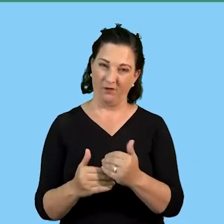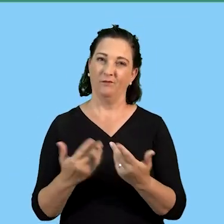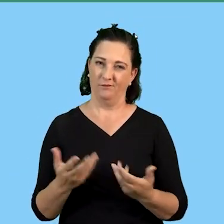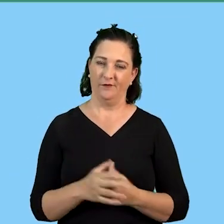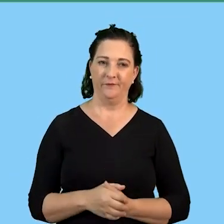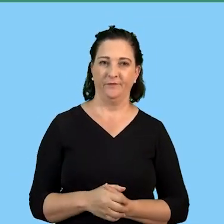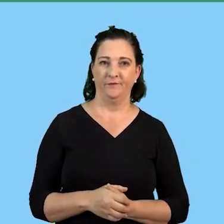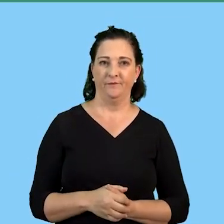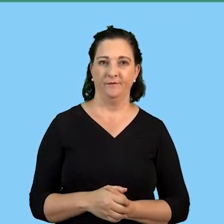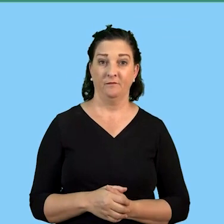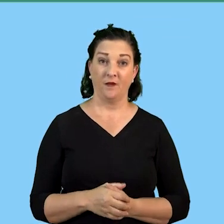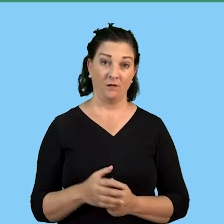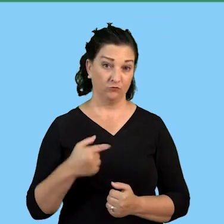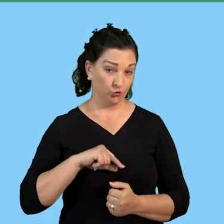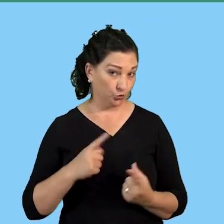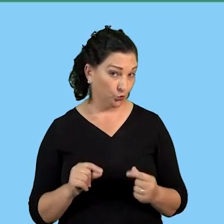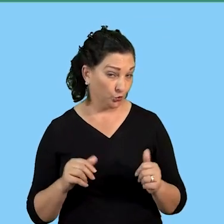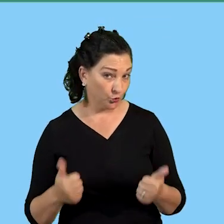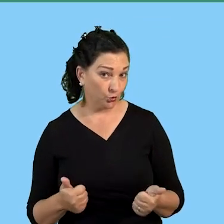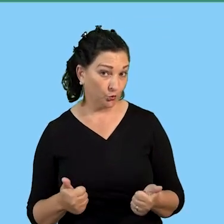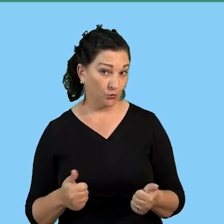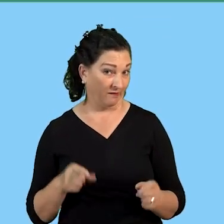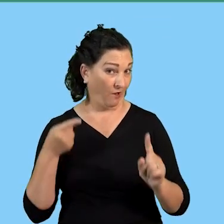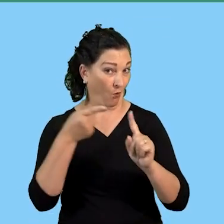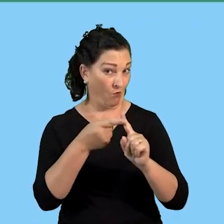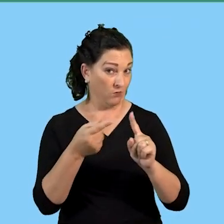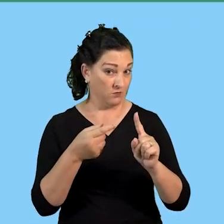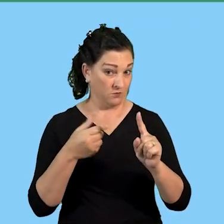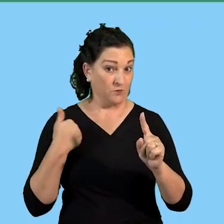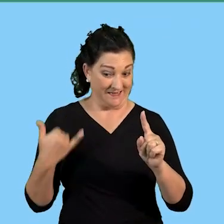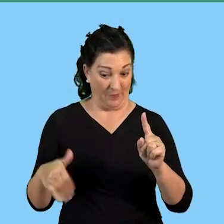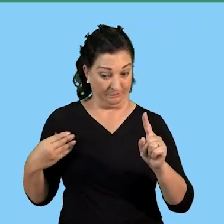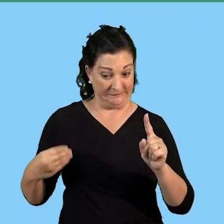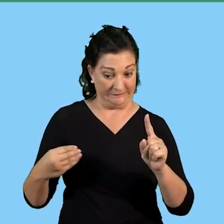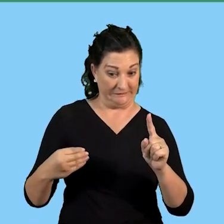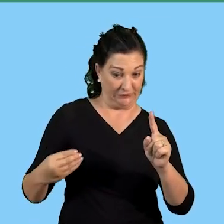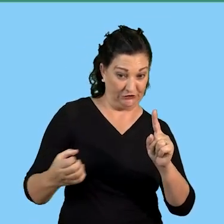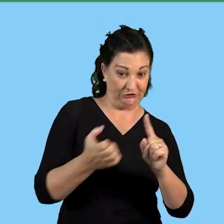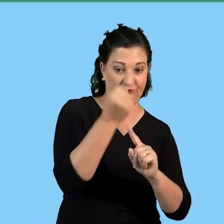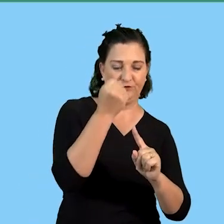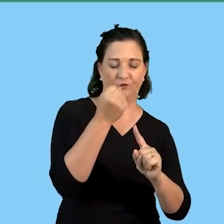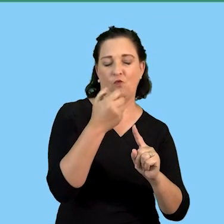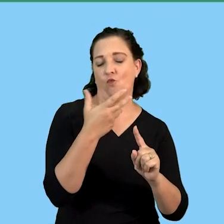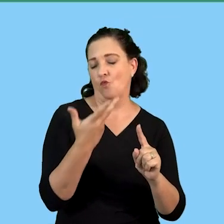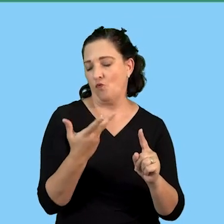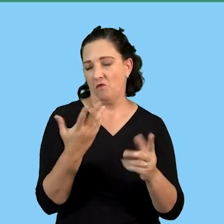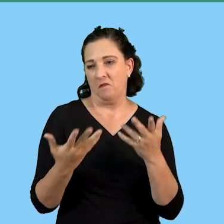progress regular are we moving forward are we achieving the goals that we wanted to achieve or if not are there any